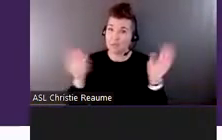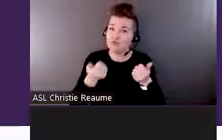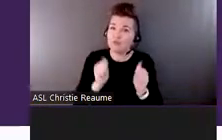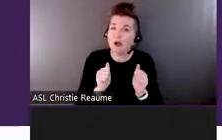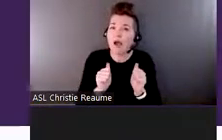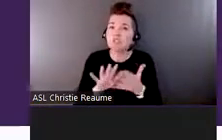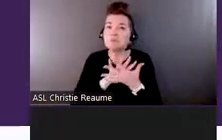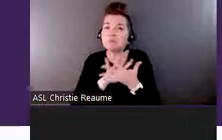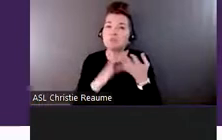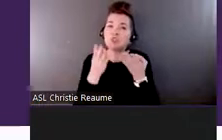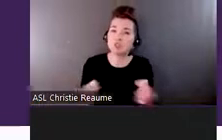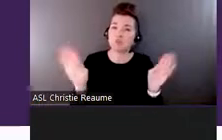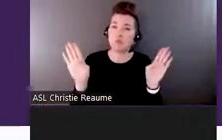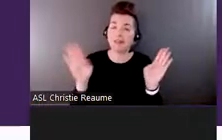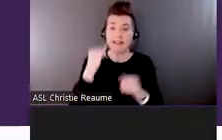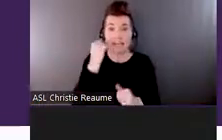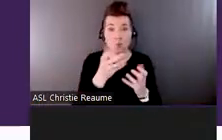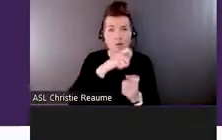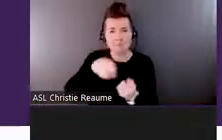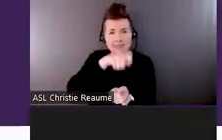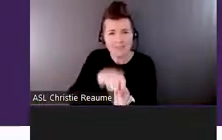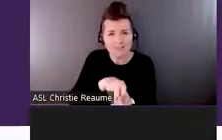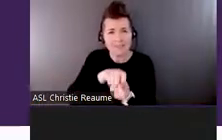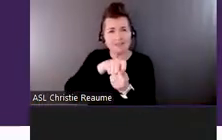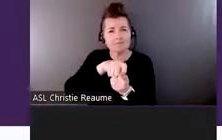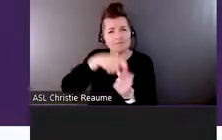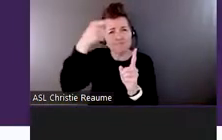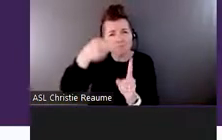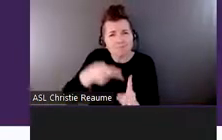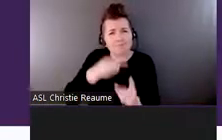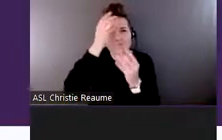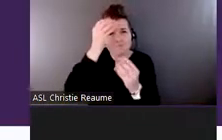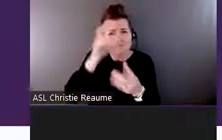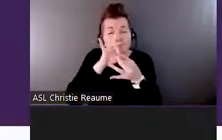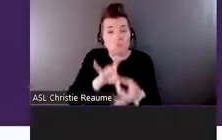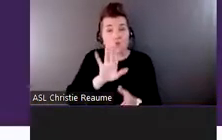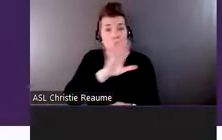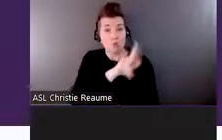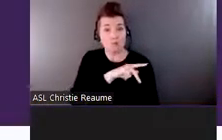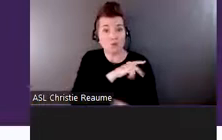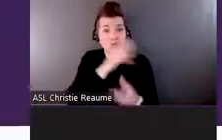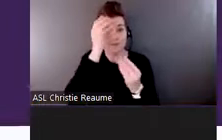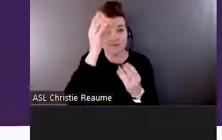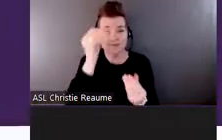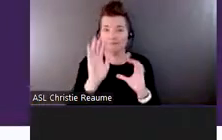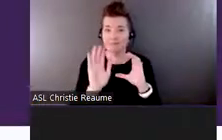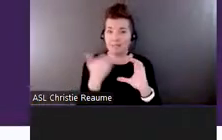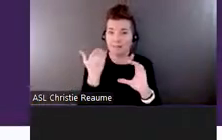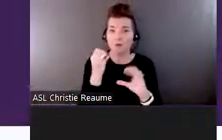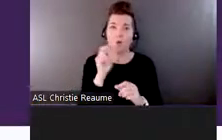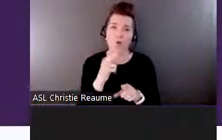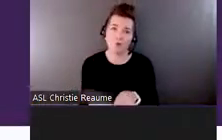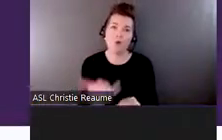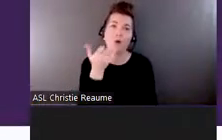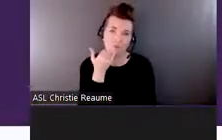more specific information or details about your personal situation, again, just email us or give us a call and